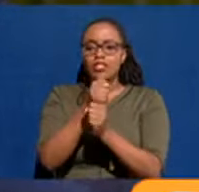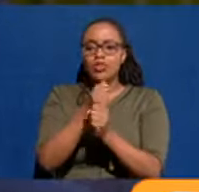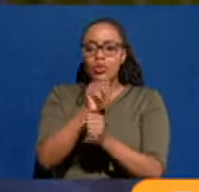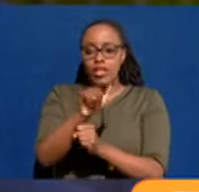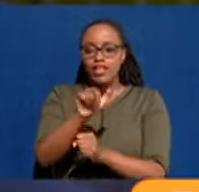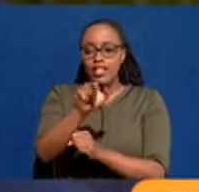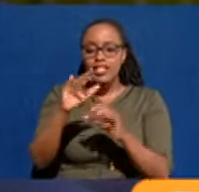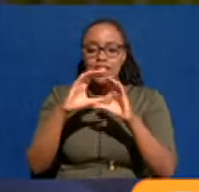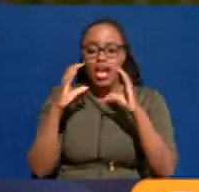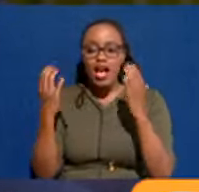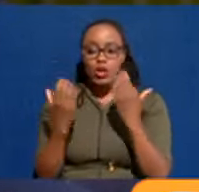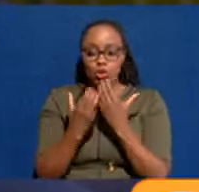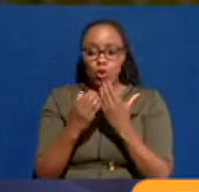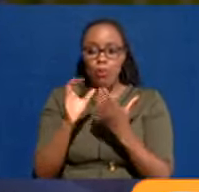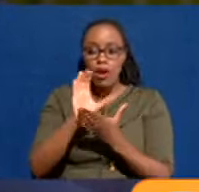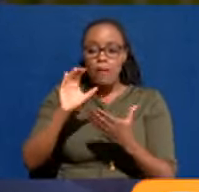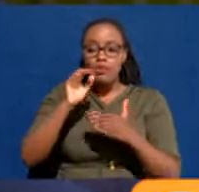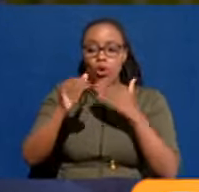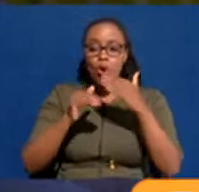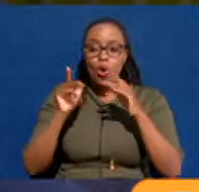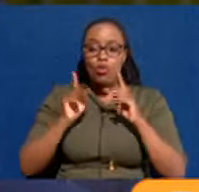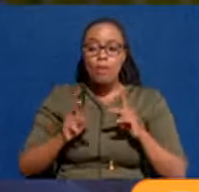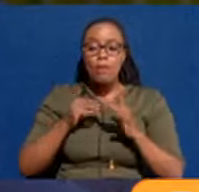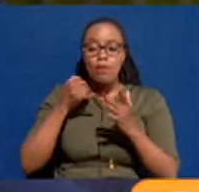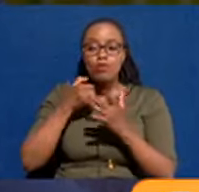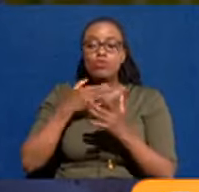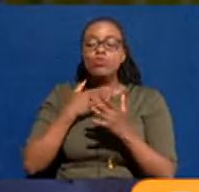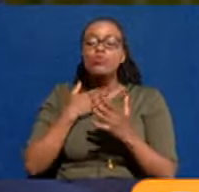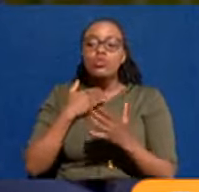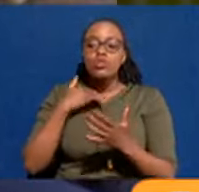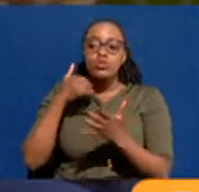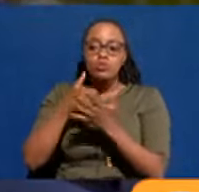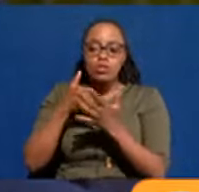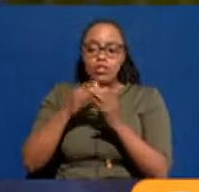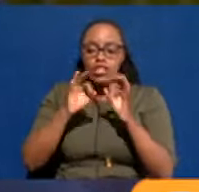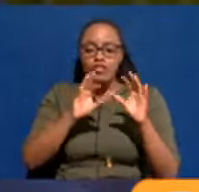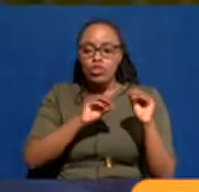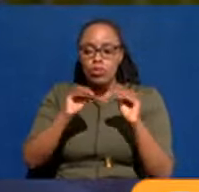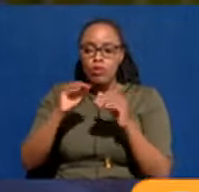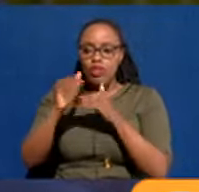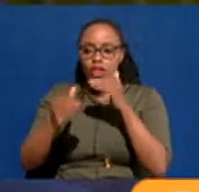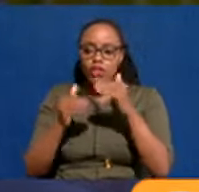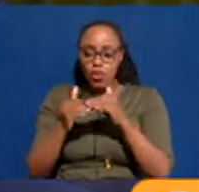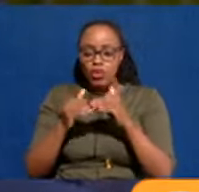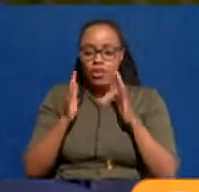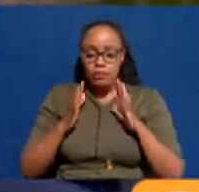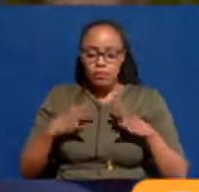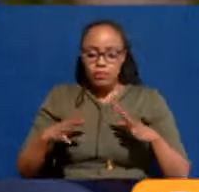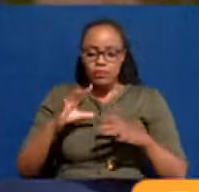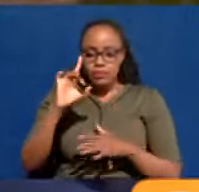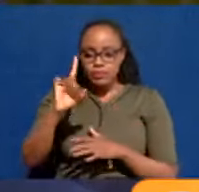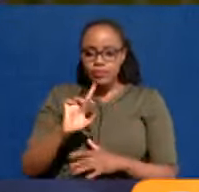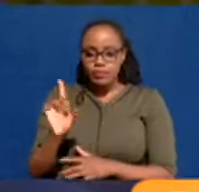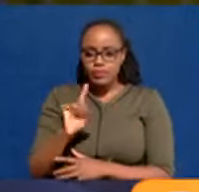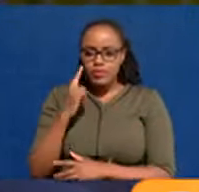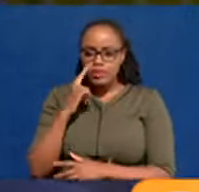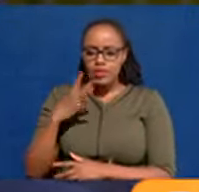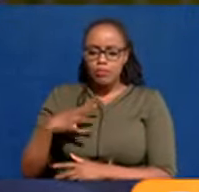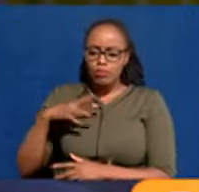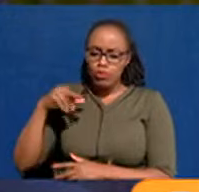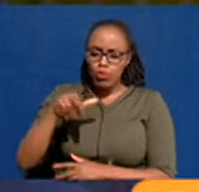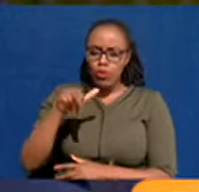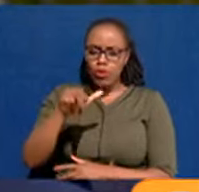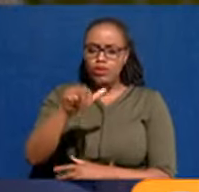This is a global capital that everybody wants to be part of. And if you get it moving, everybody will come to Nairobi. We see many people walking to work.